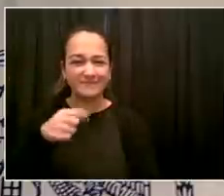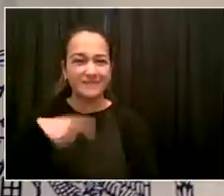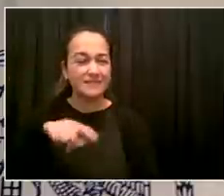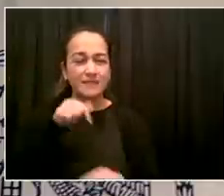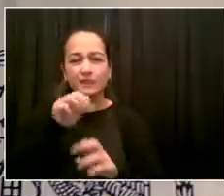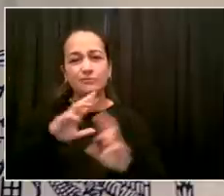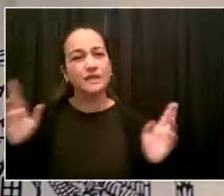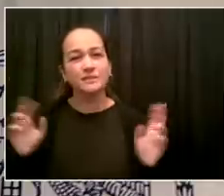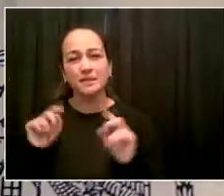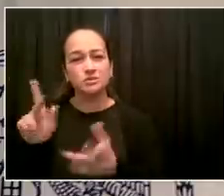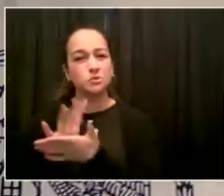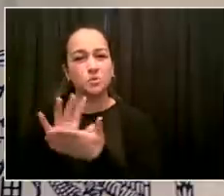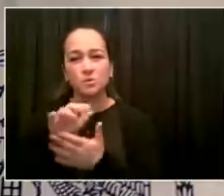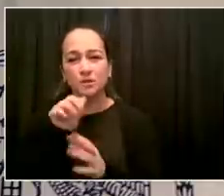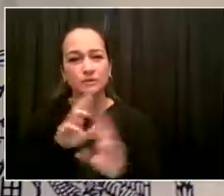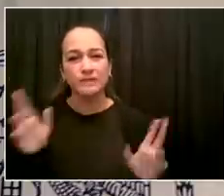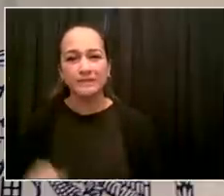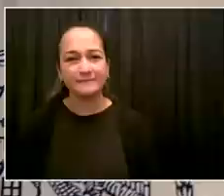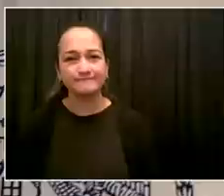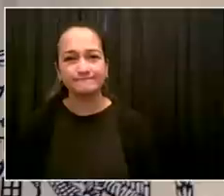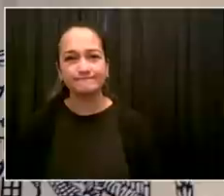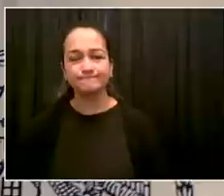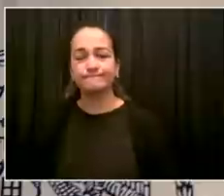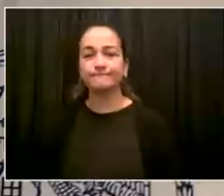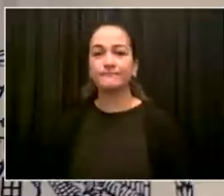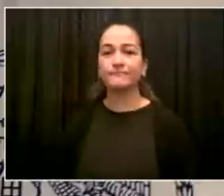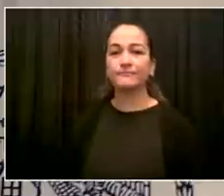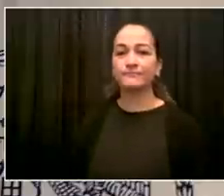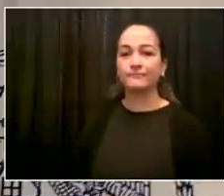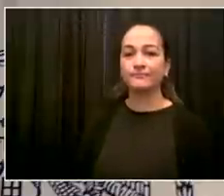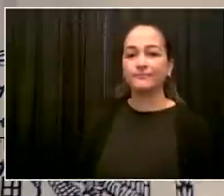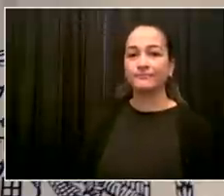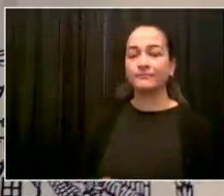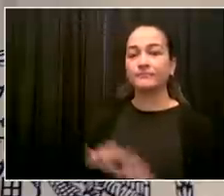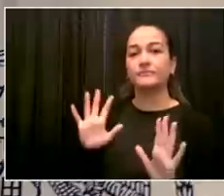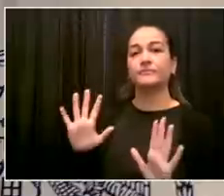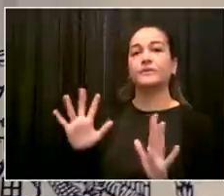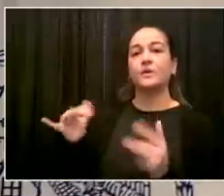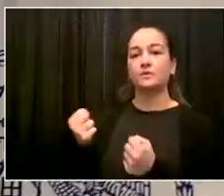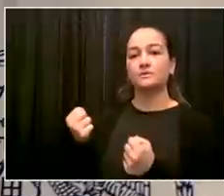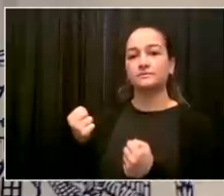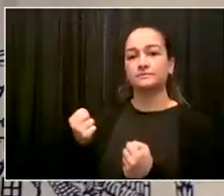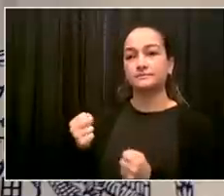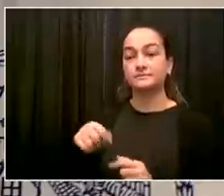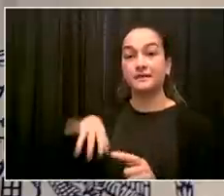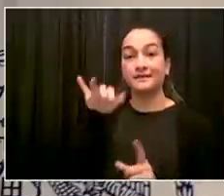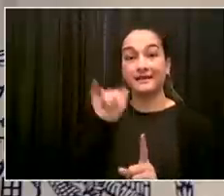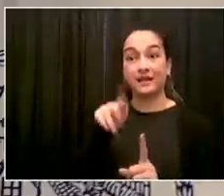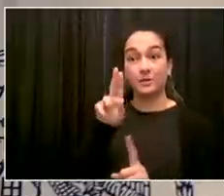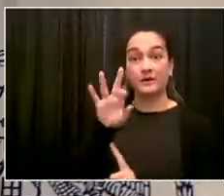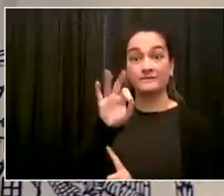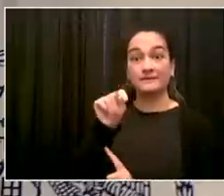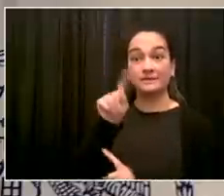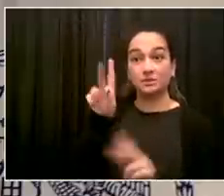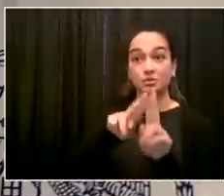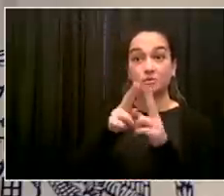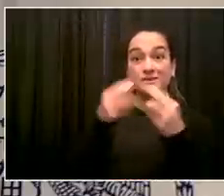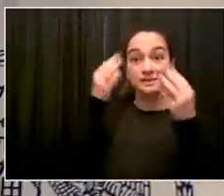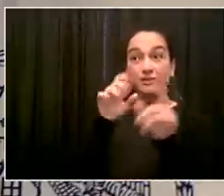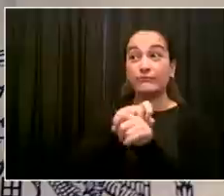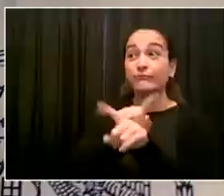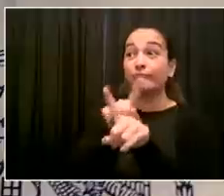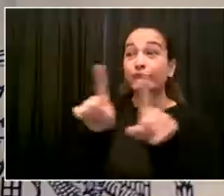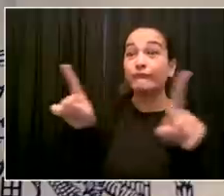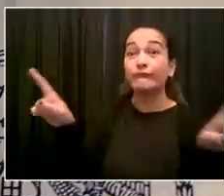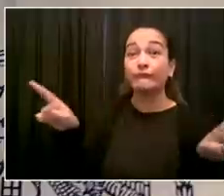and you know, there is human error out there, which is a very different question than the level of readiness. It shouldn't have happened. It was a mistake.